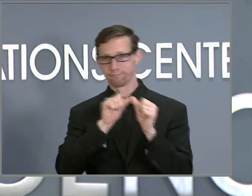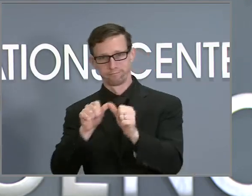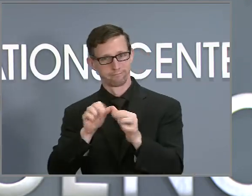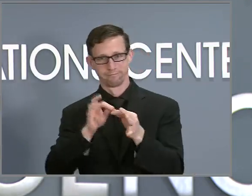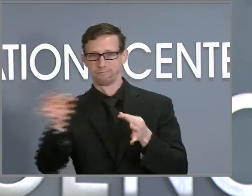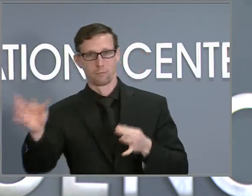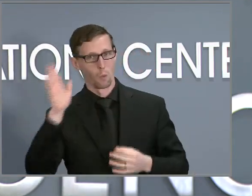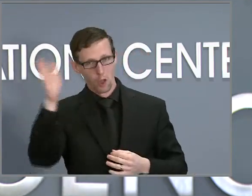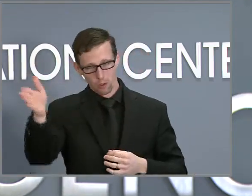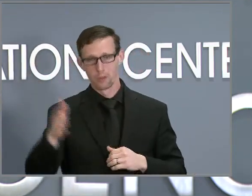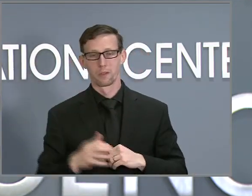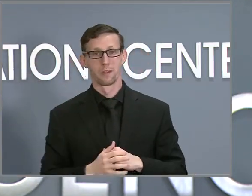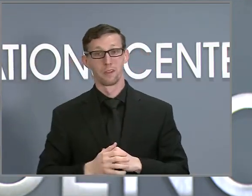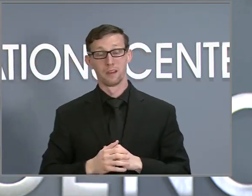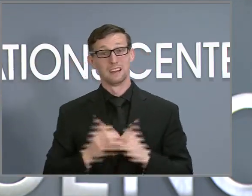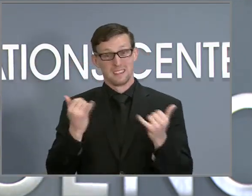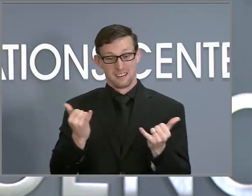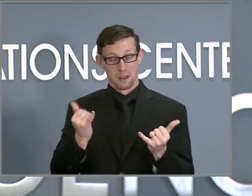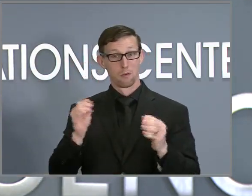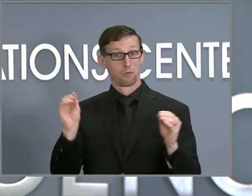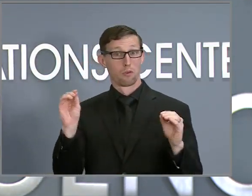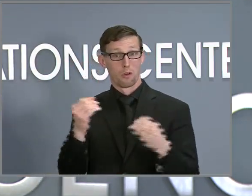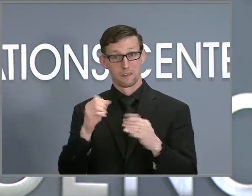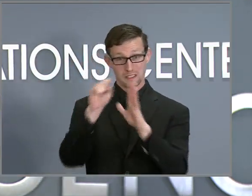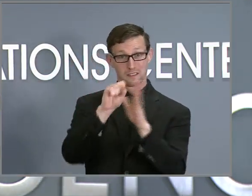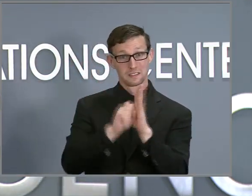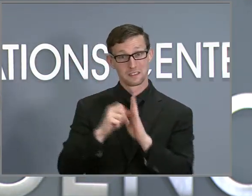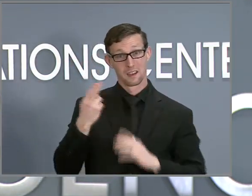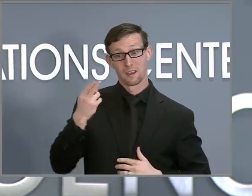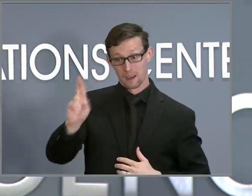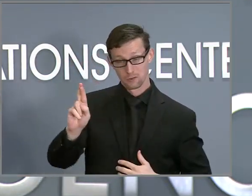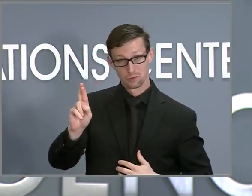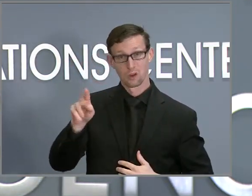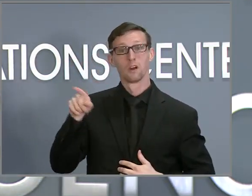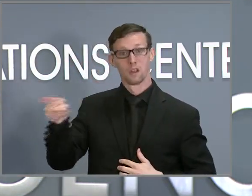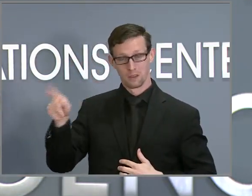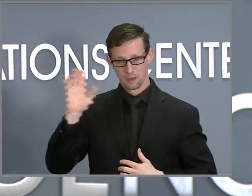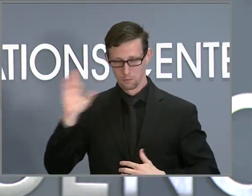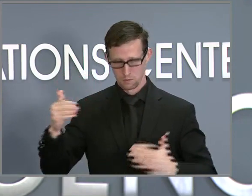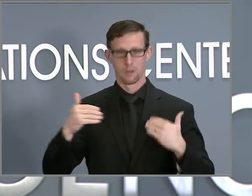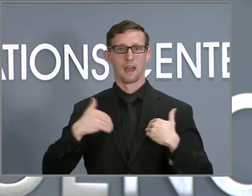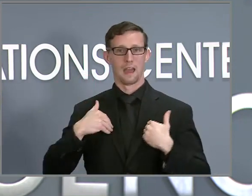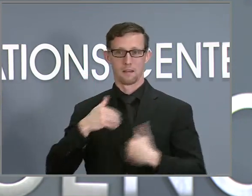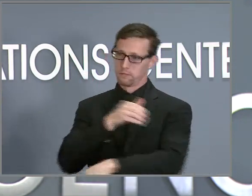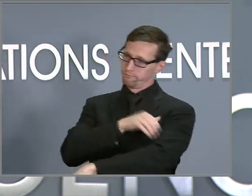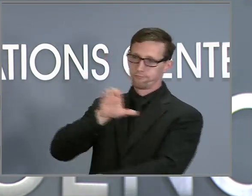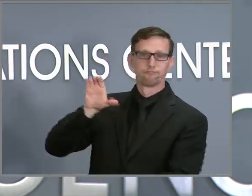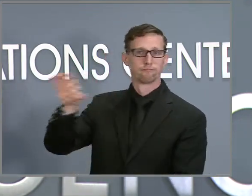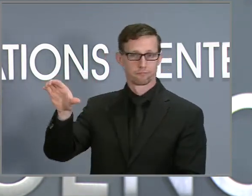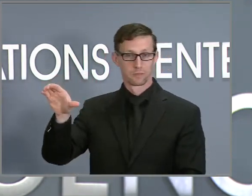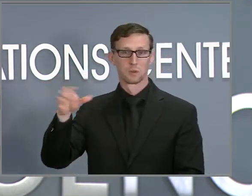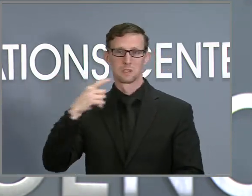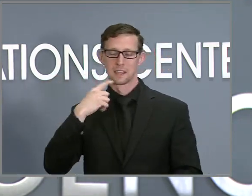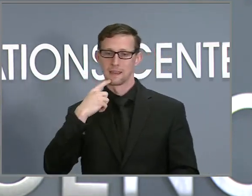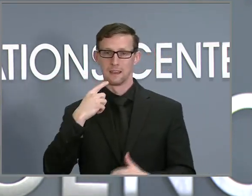order, the Office of State Human Resources will have the authority to include boosters in the definition of being